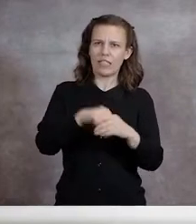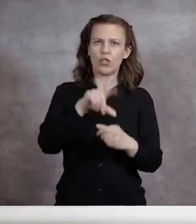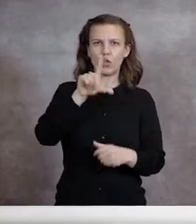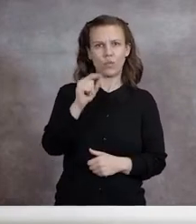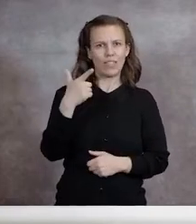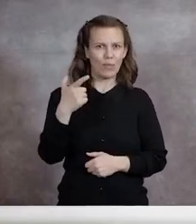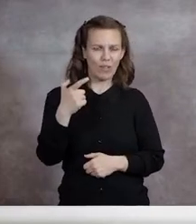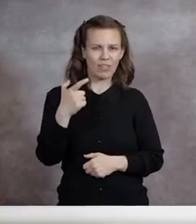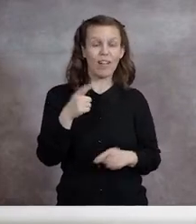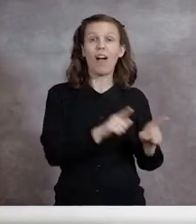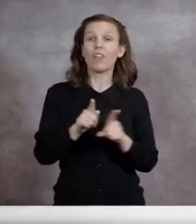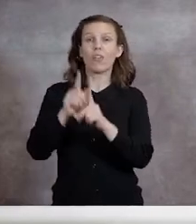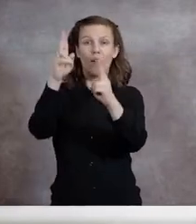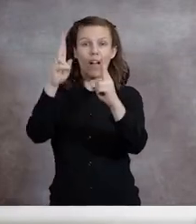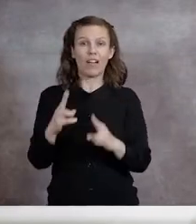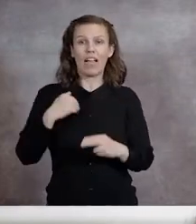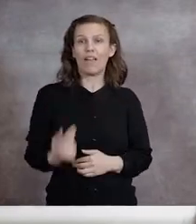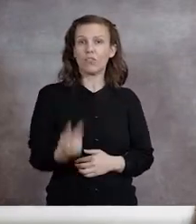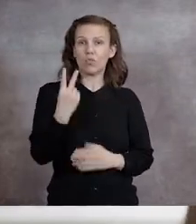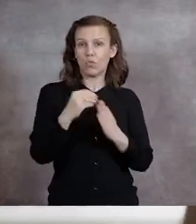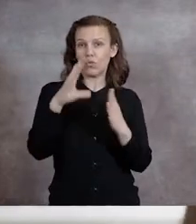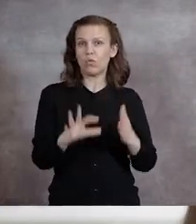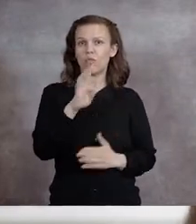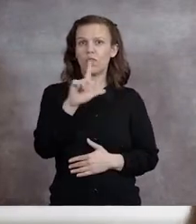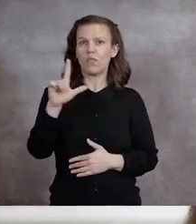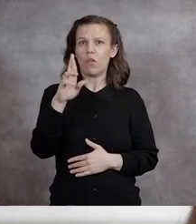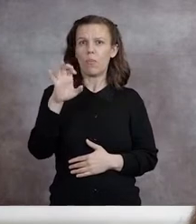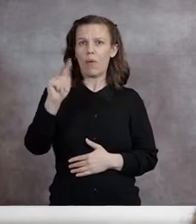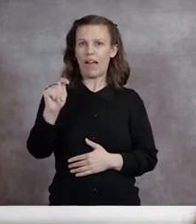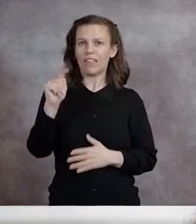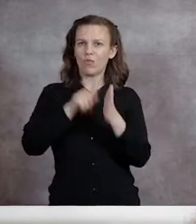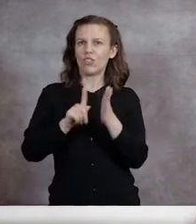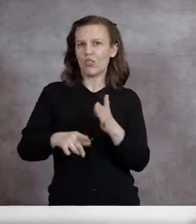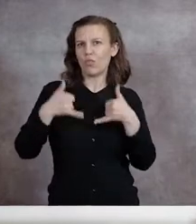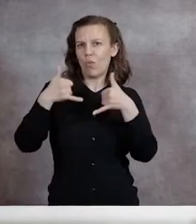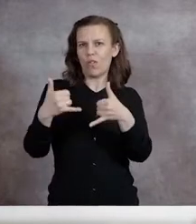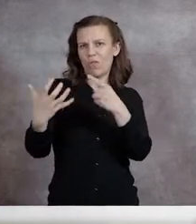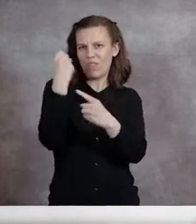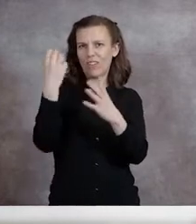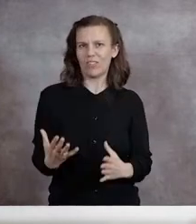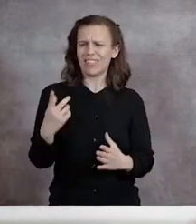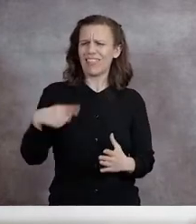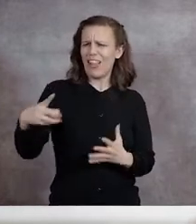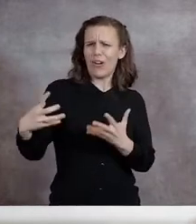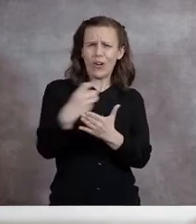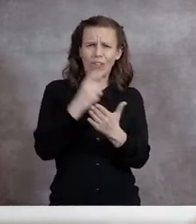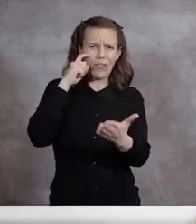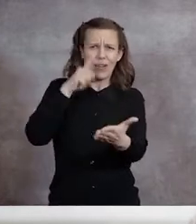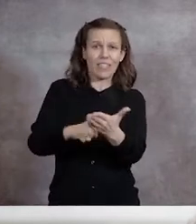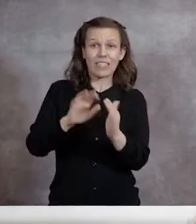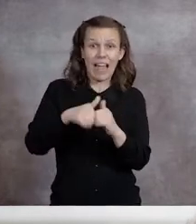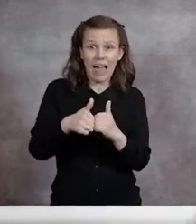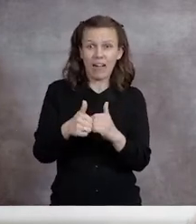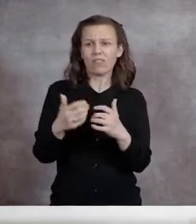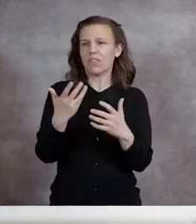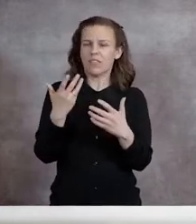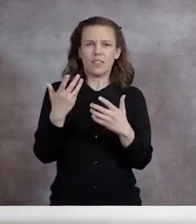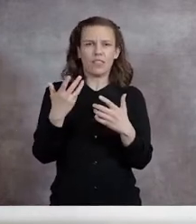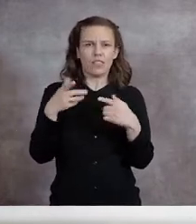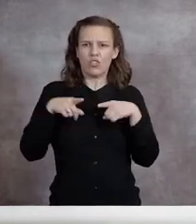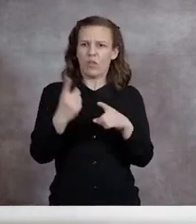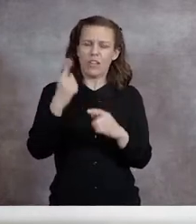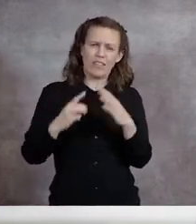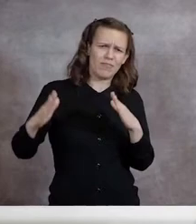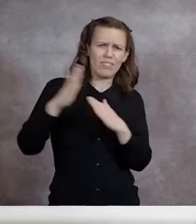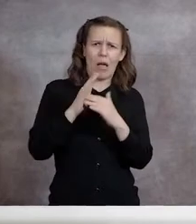We also were honored to have two Student Fulbright Research Award winners who earned this prestigious recognition in one